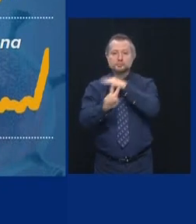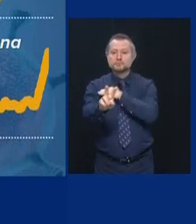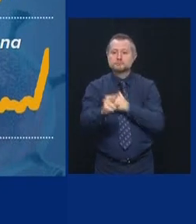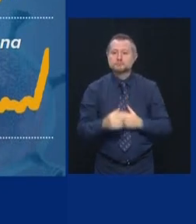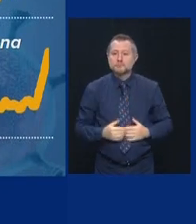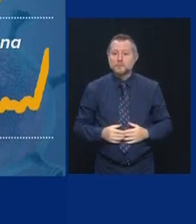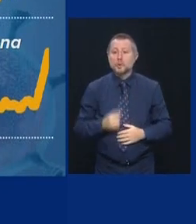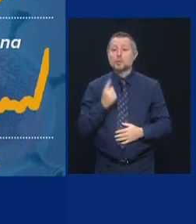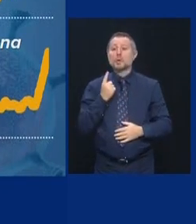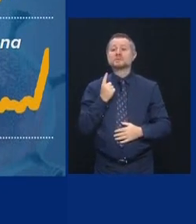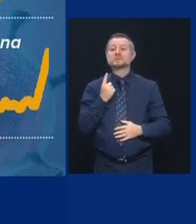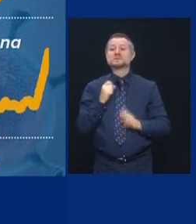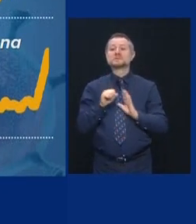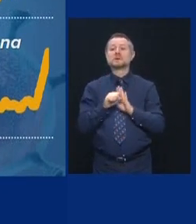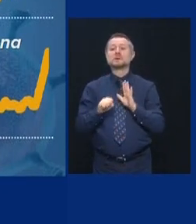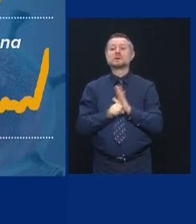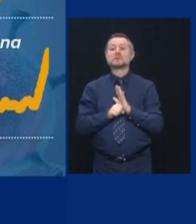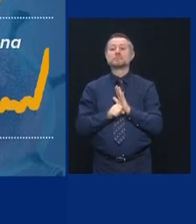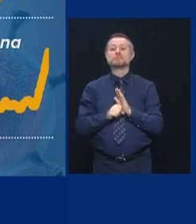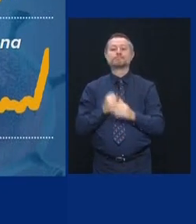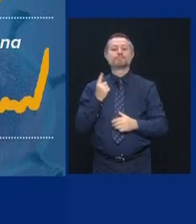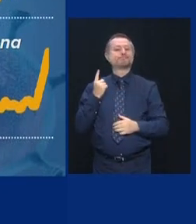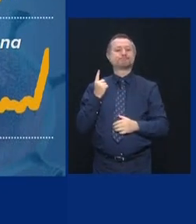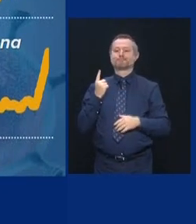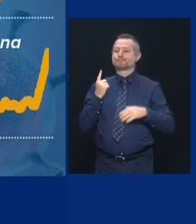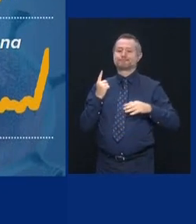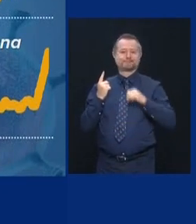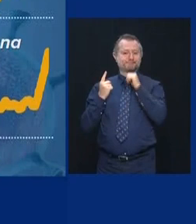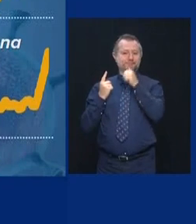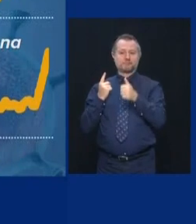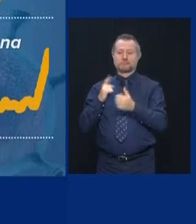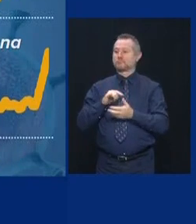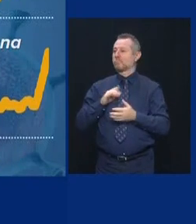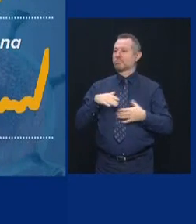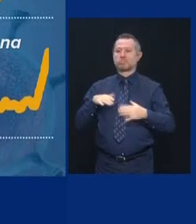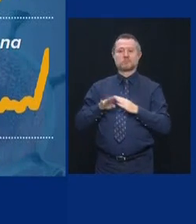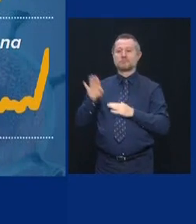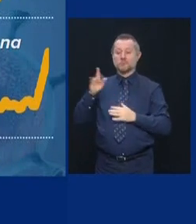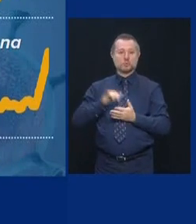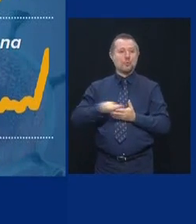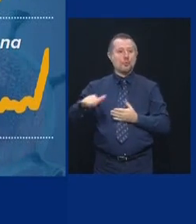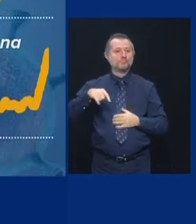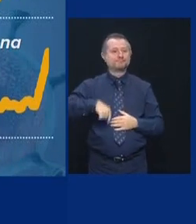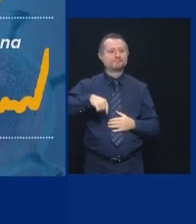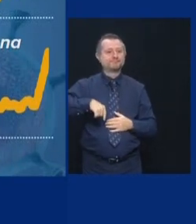in all of these international and national